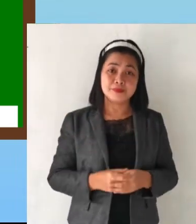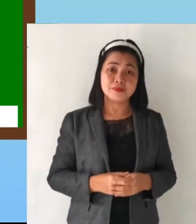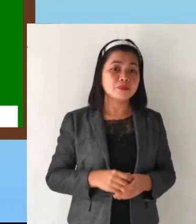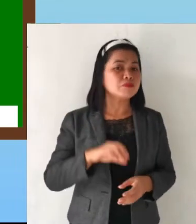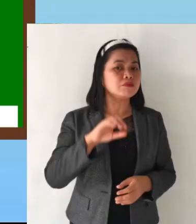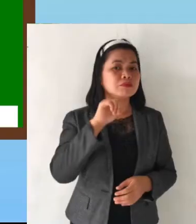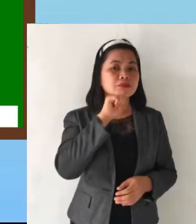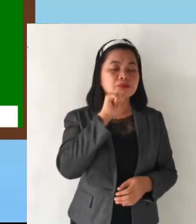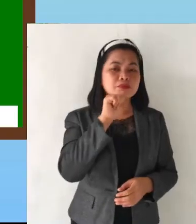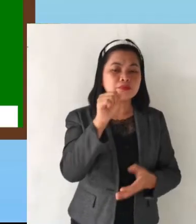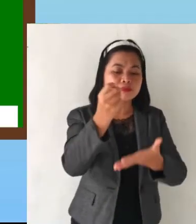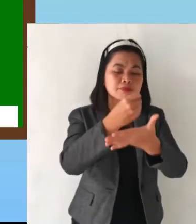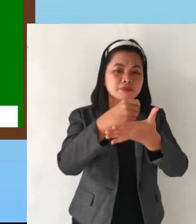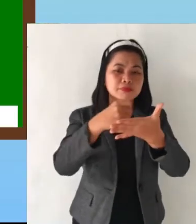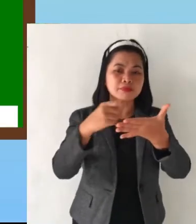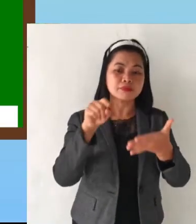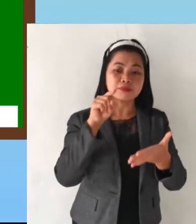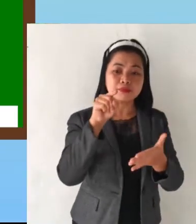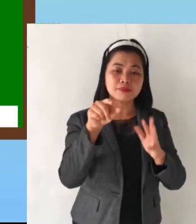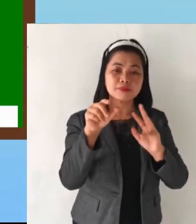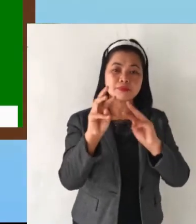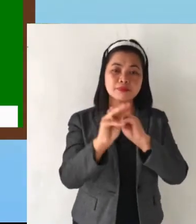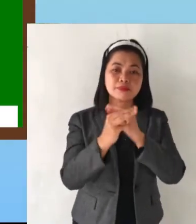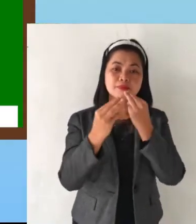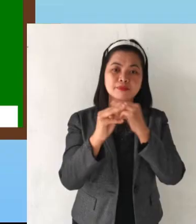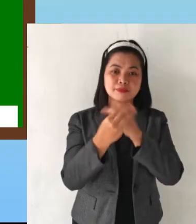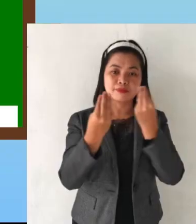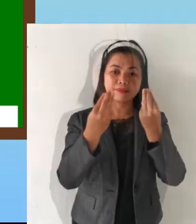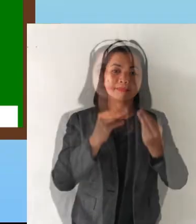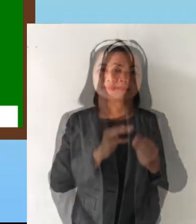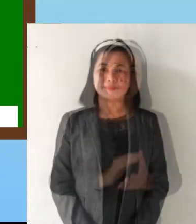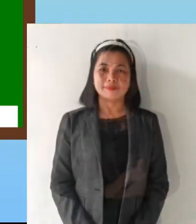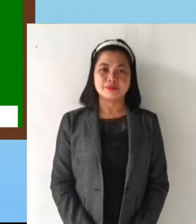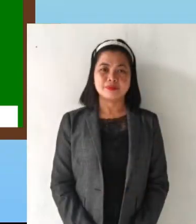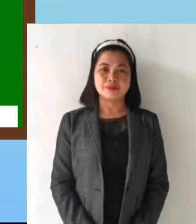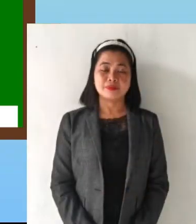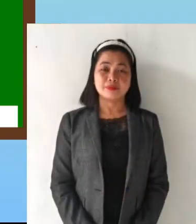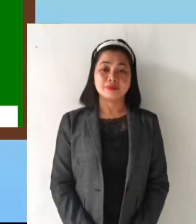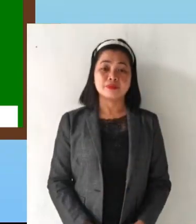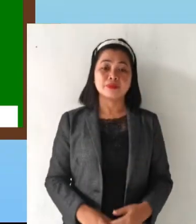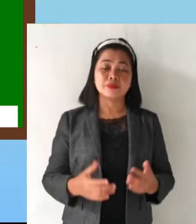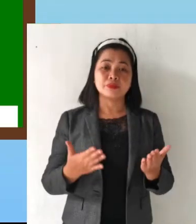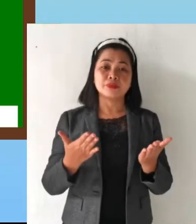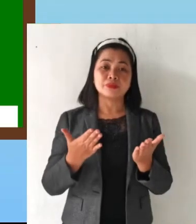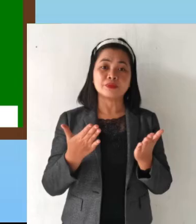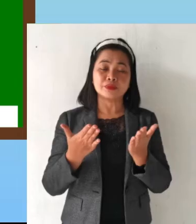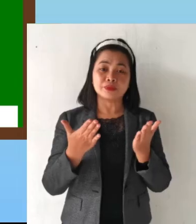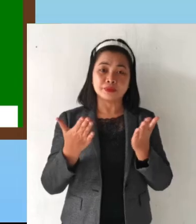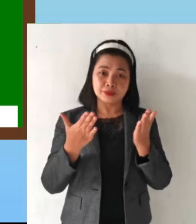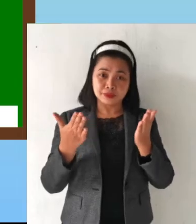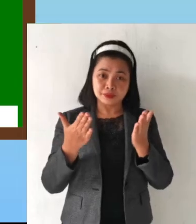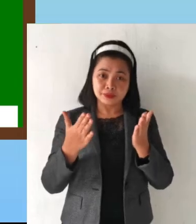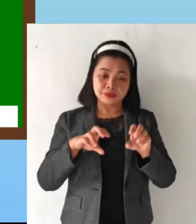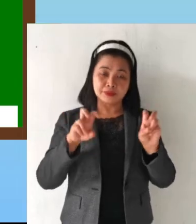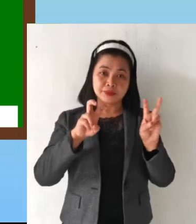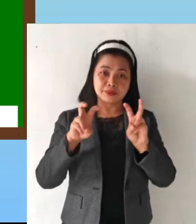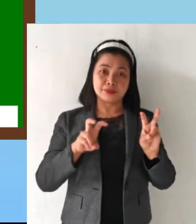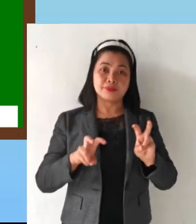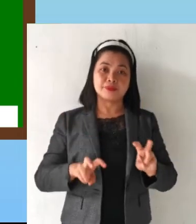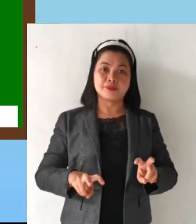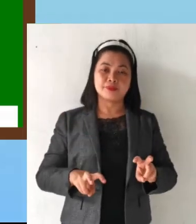not write anything on your modules So here's the direction of our assessment